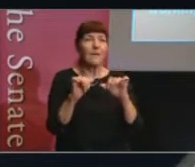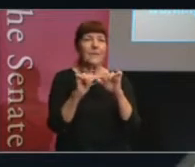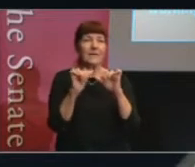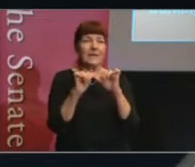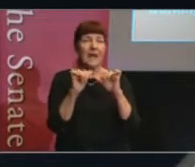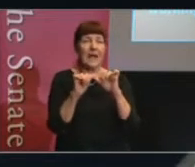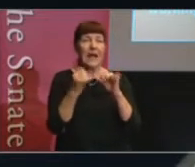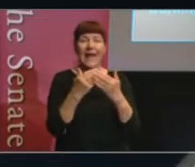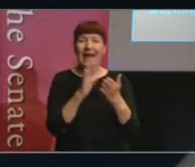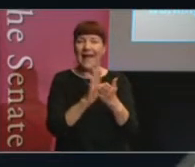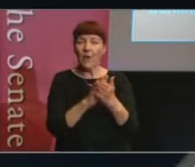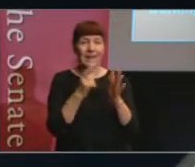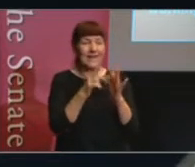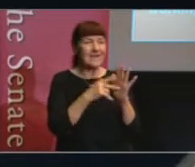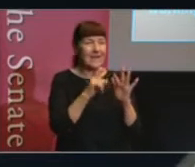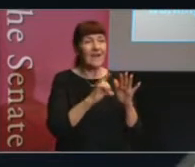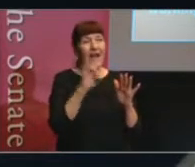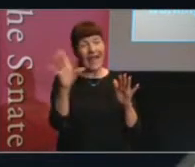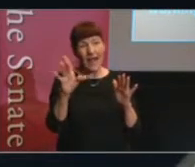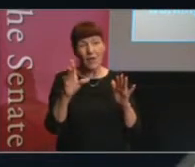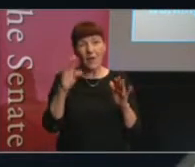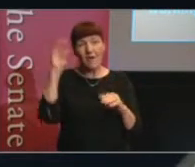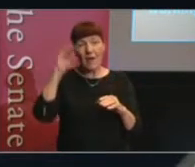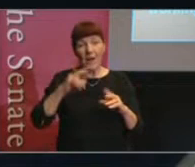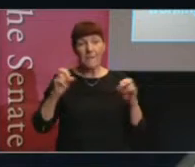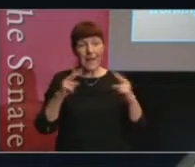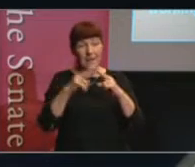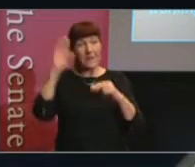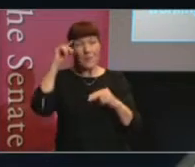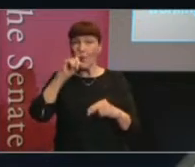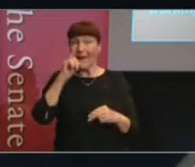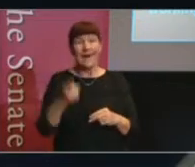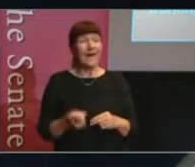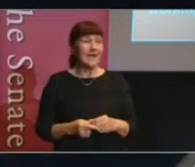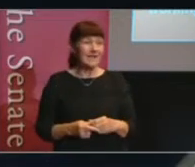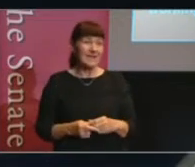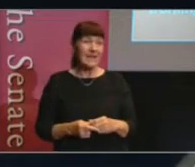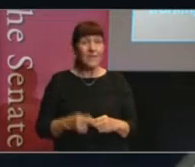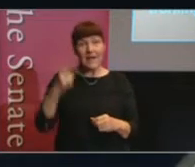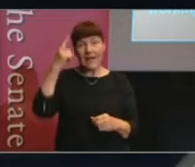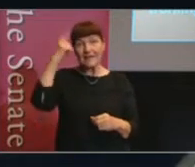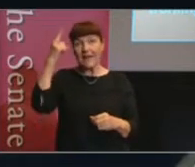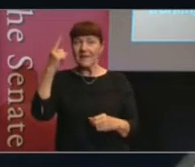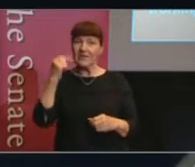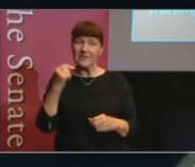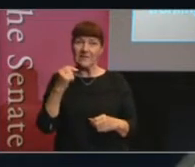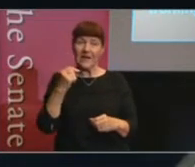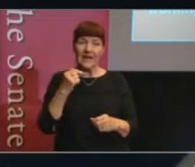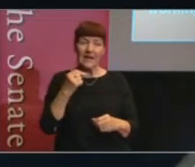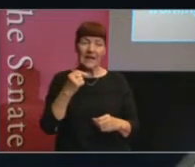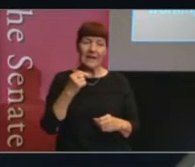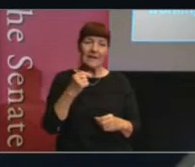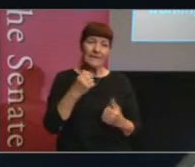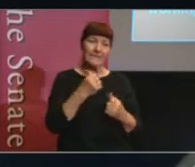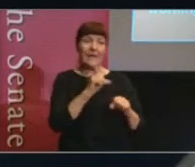get the executive out of parliamentary committees? We just can't. And the intelligence and security example shows that maybe we don't want